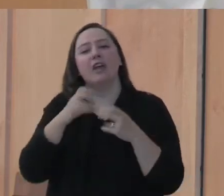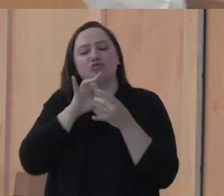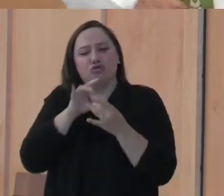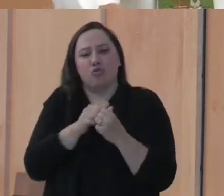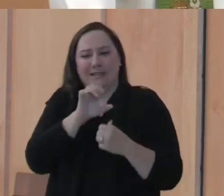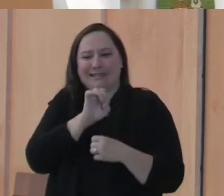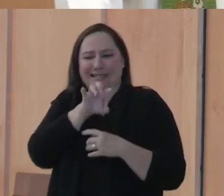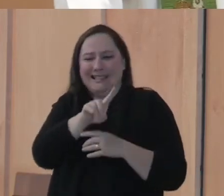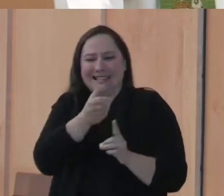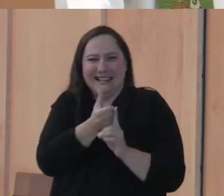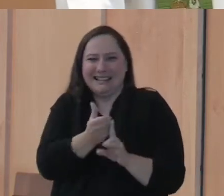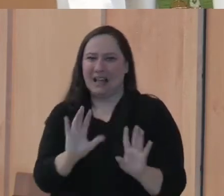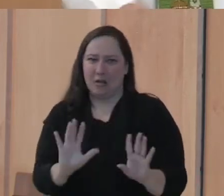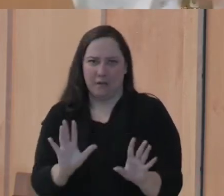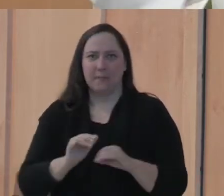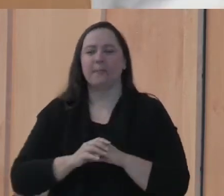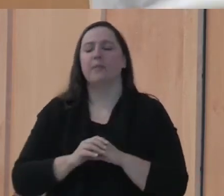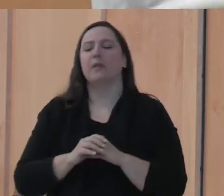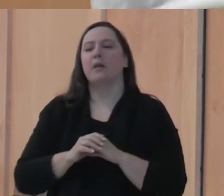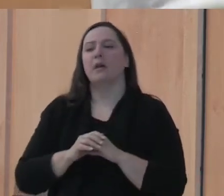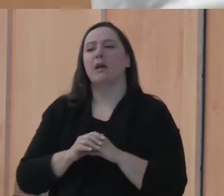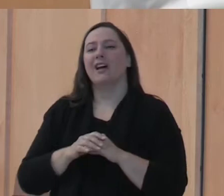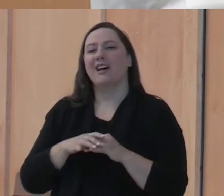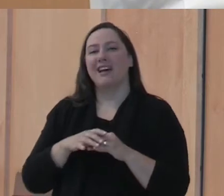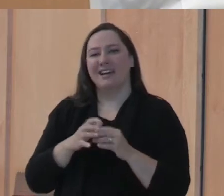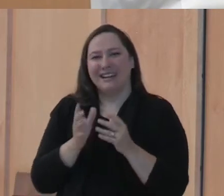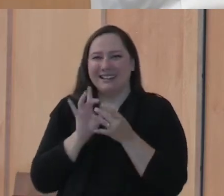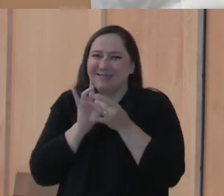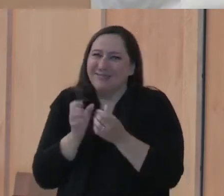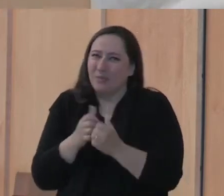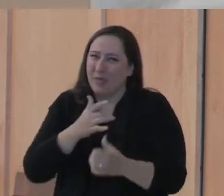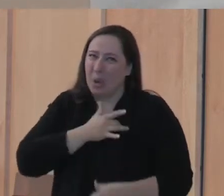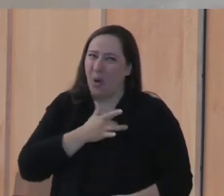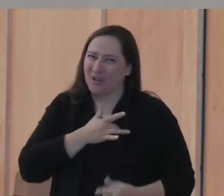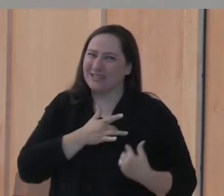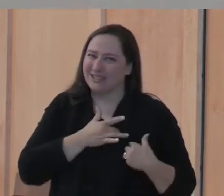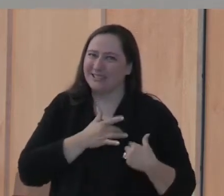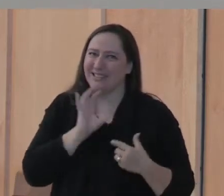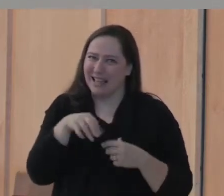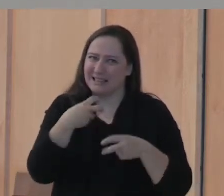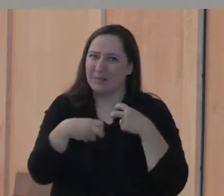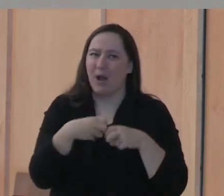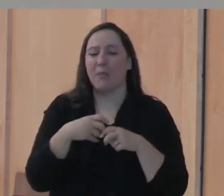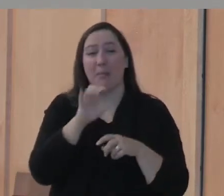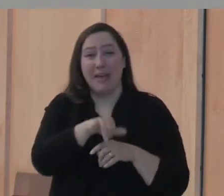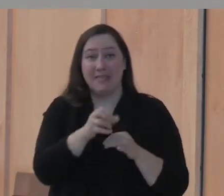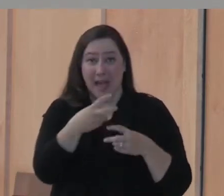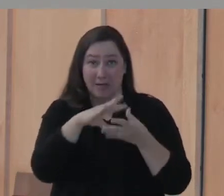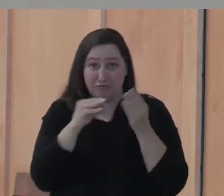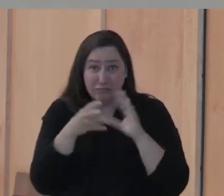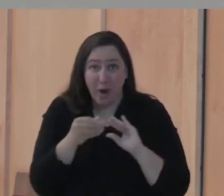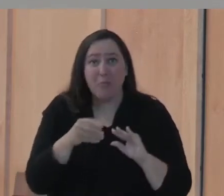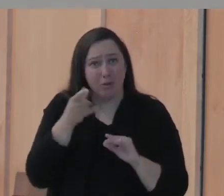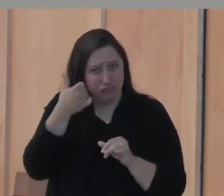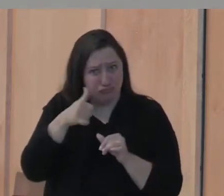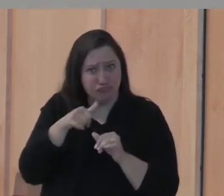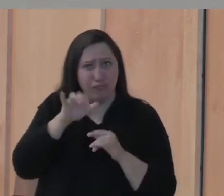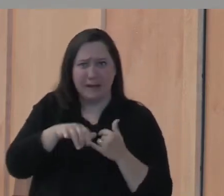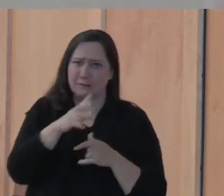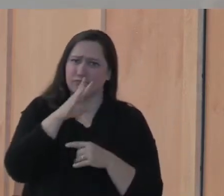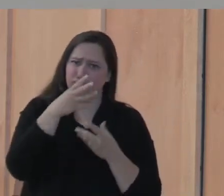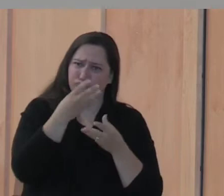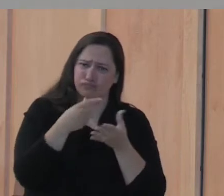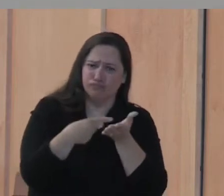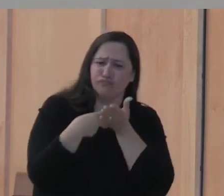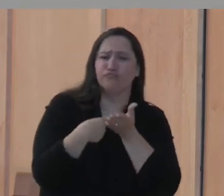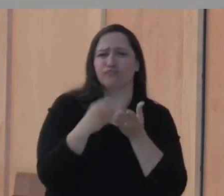seed. The issue is with the human heart. And in that parable, Jesus tells about a farmer who's